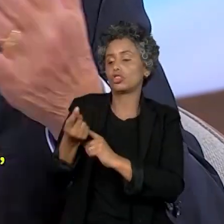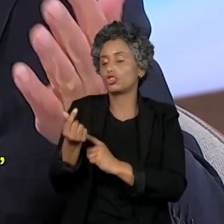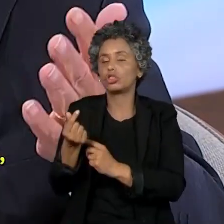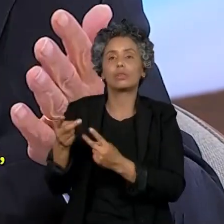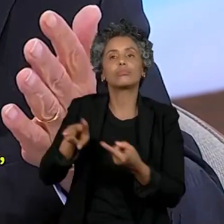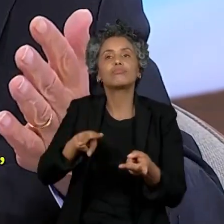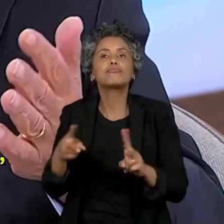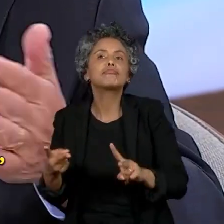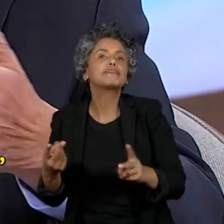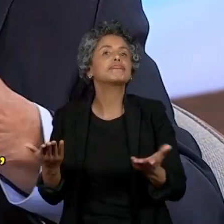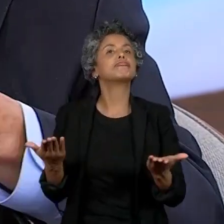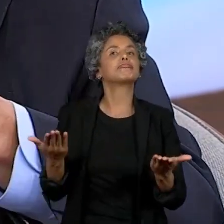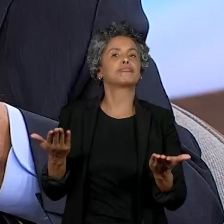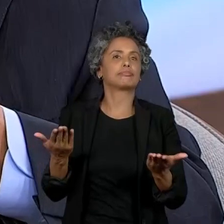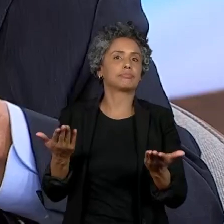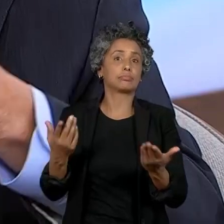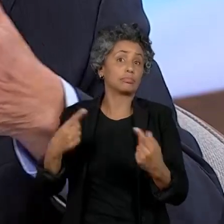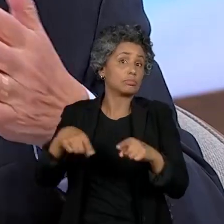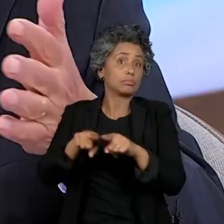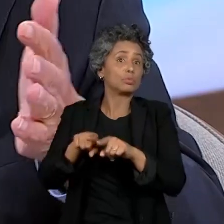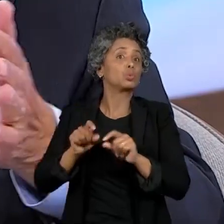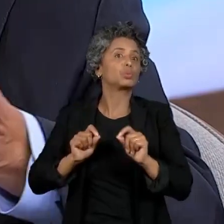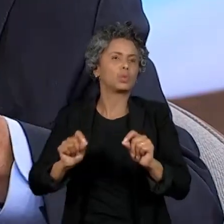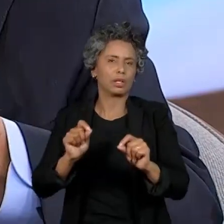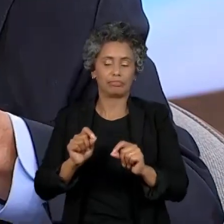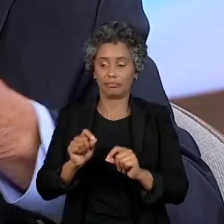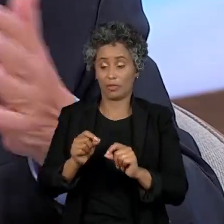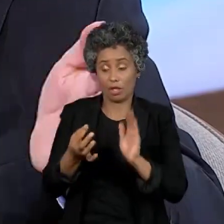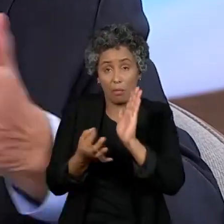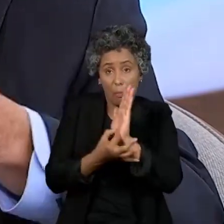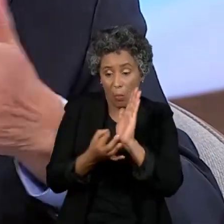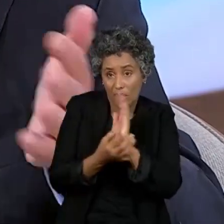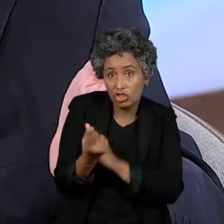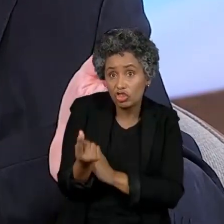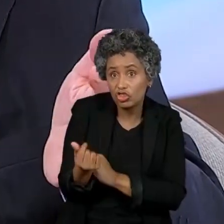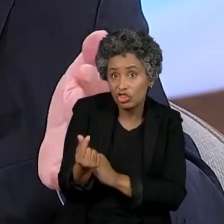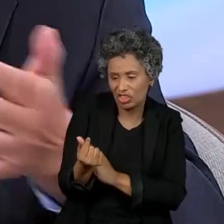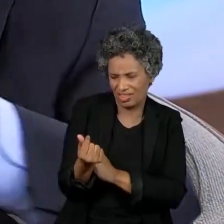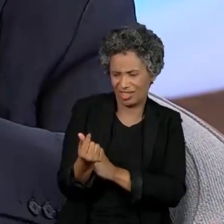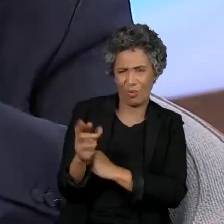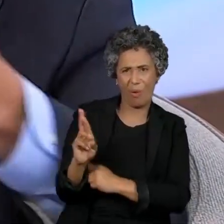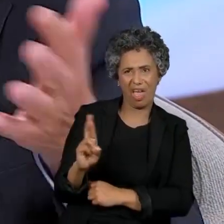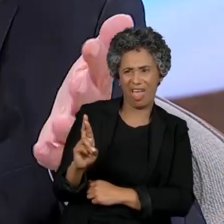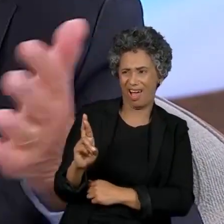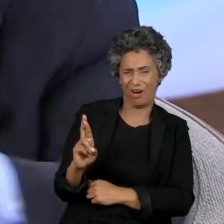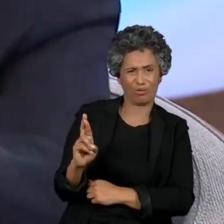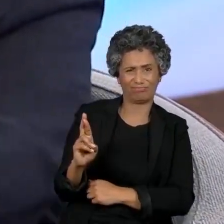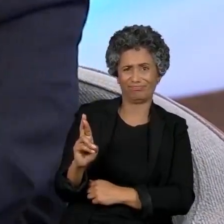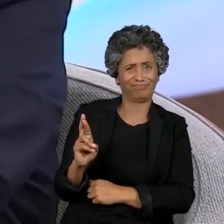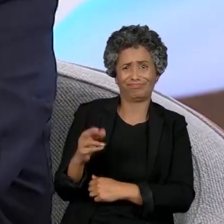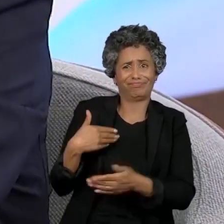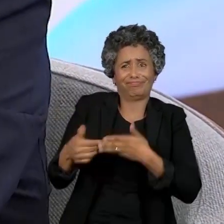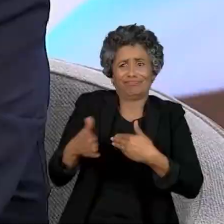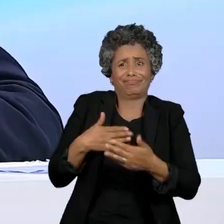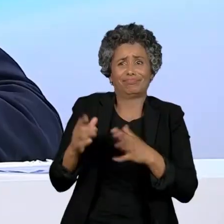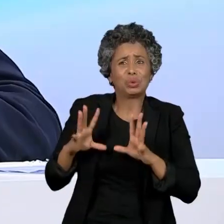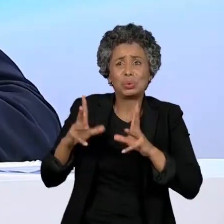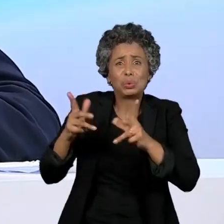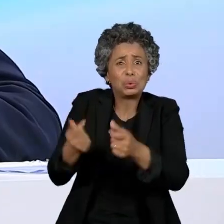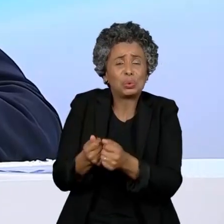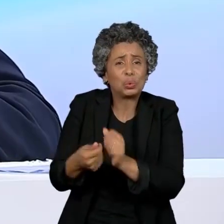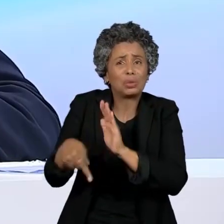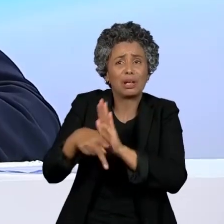modern technology, the currency doesn't matter very much. It's all electronic. Nobody actually uses